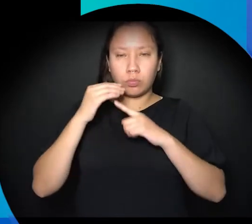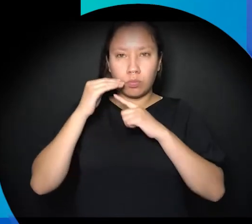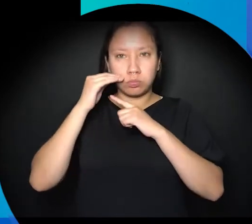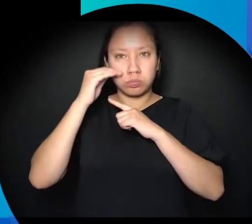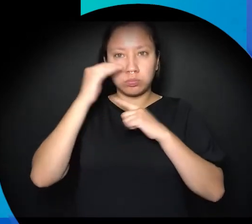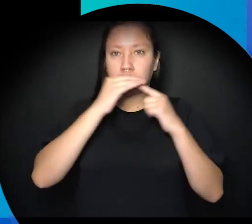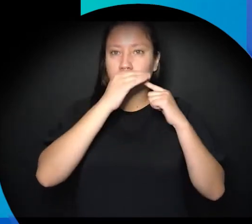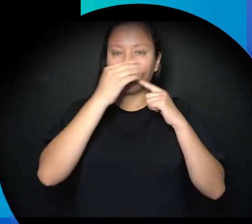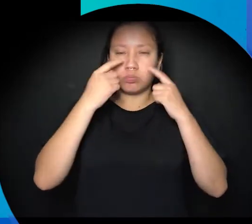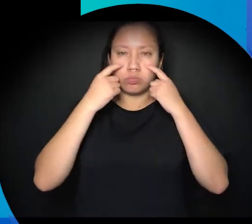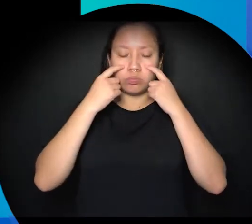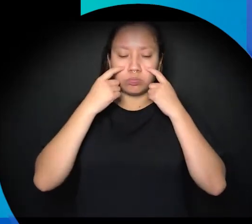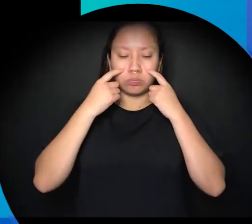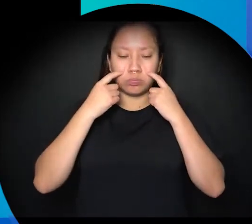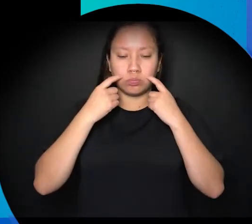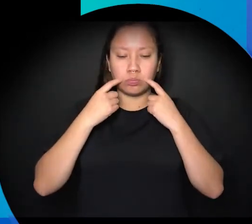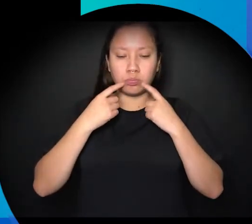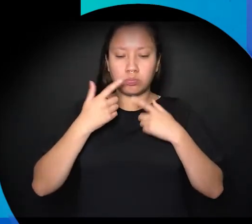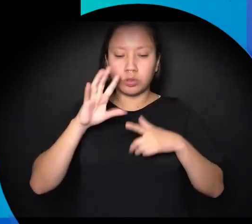Let's go.